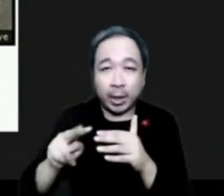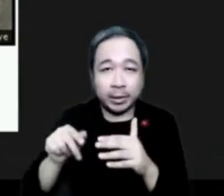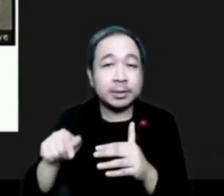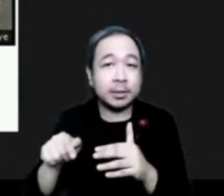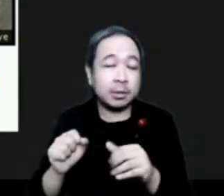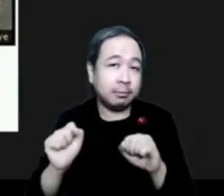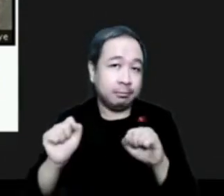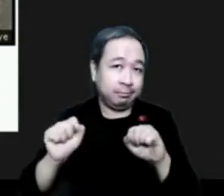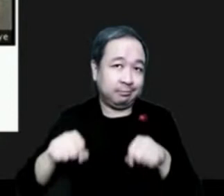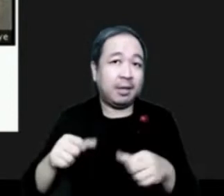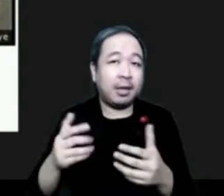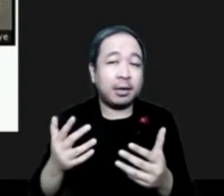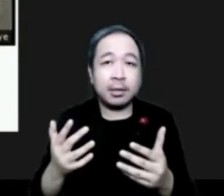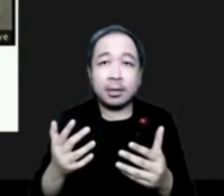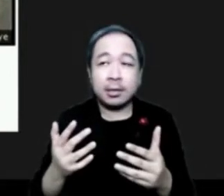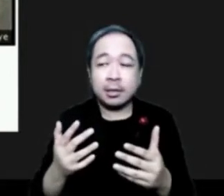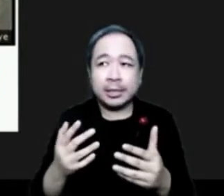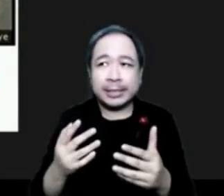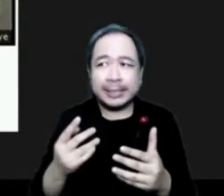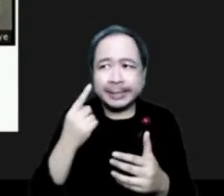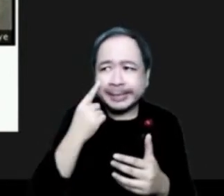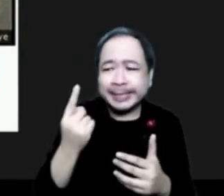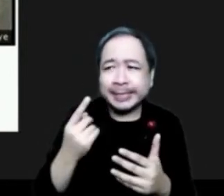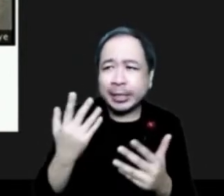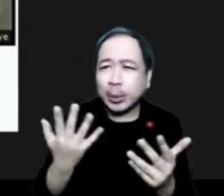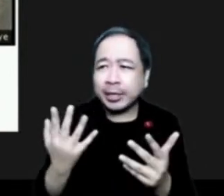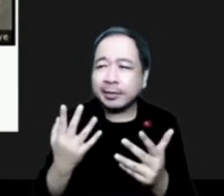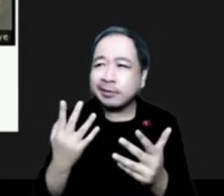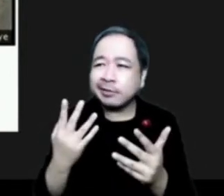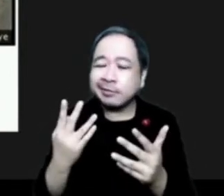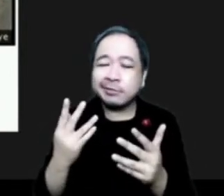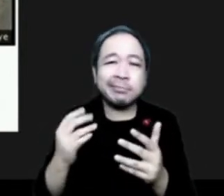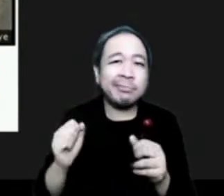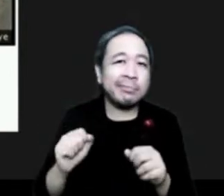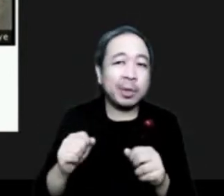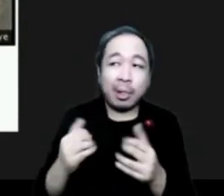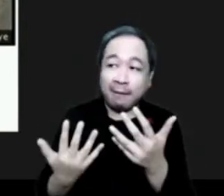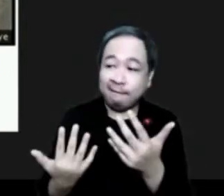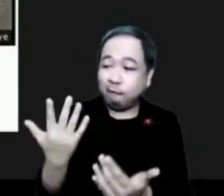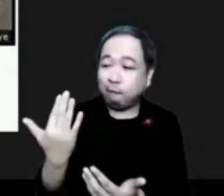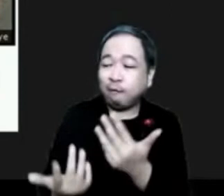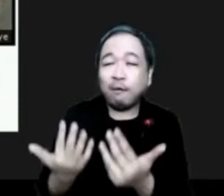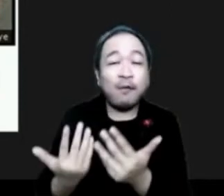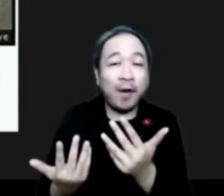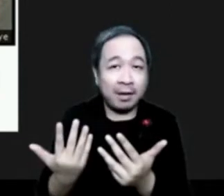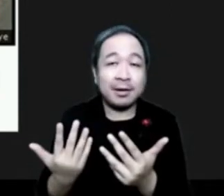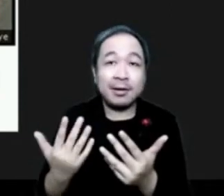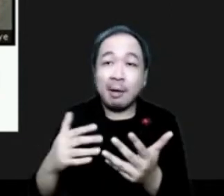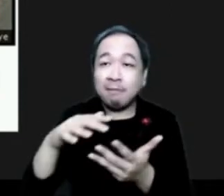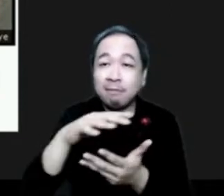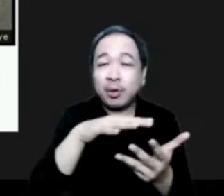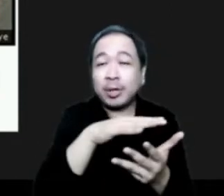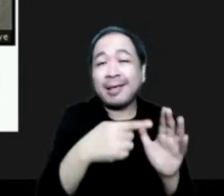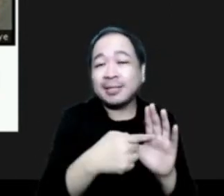to forecast the visibility reduction due to the wildfire pollution. Airports in Canada need that because